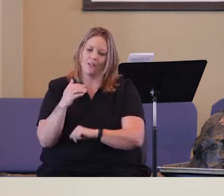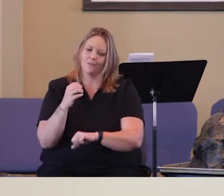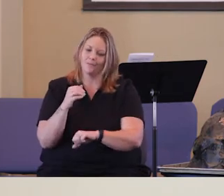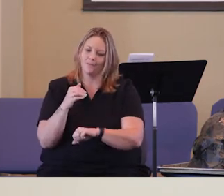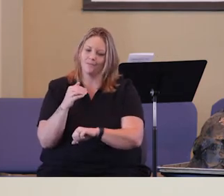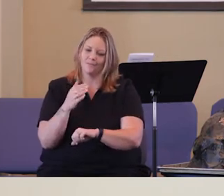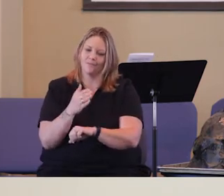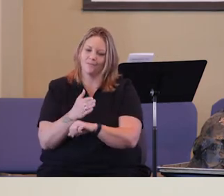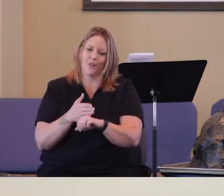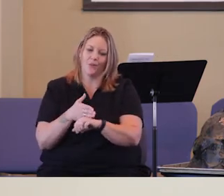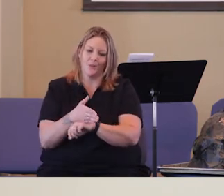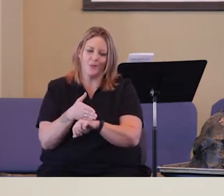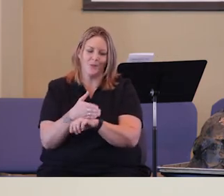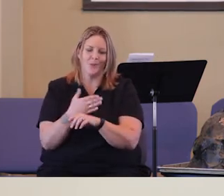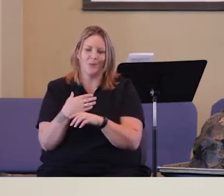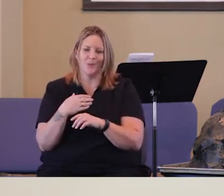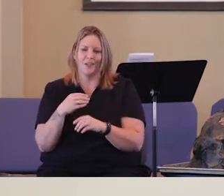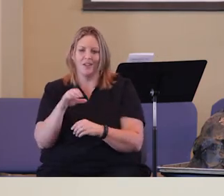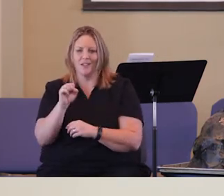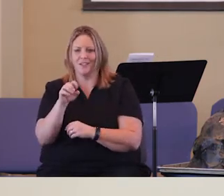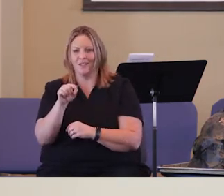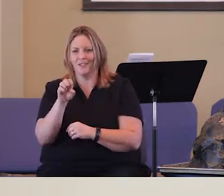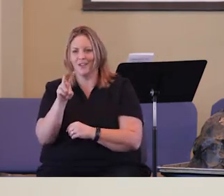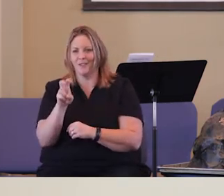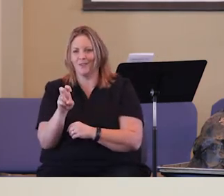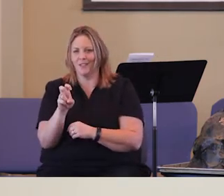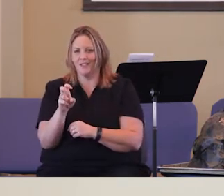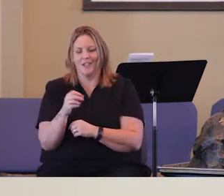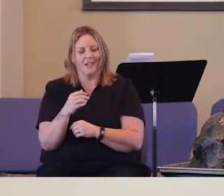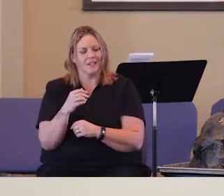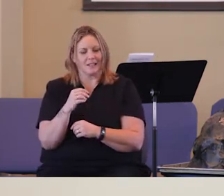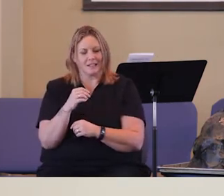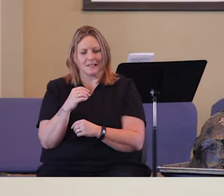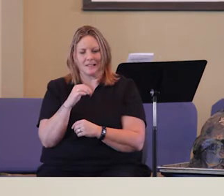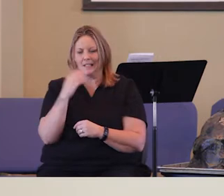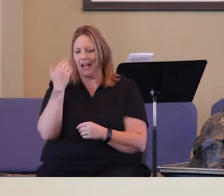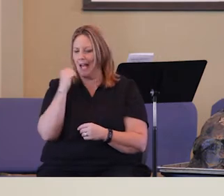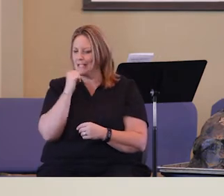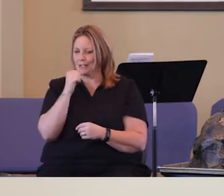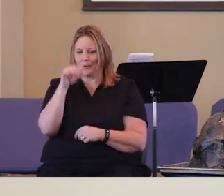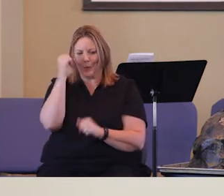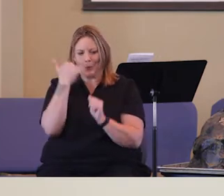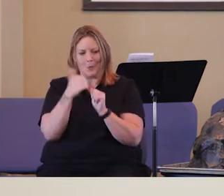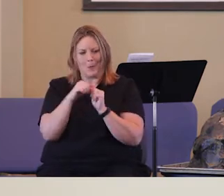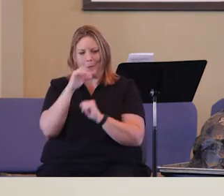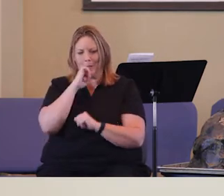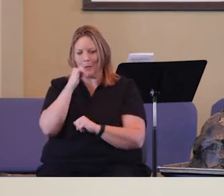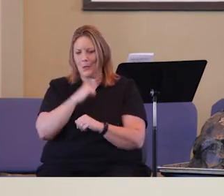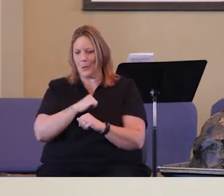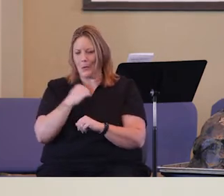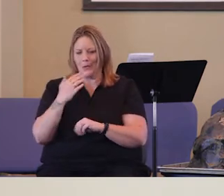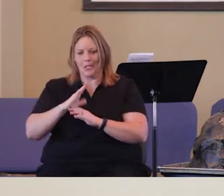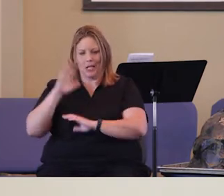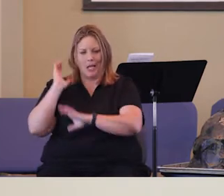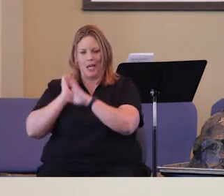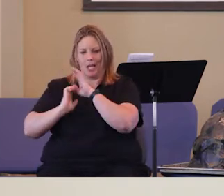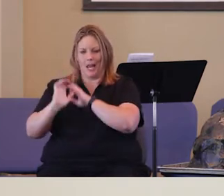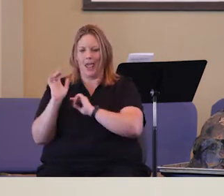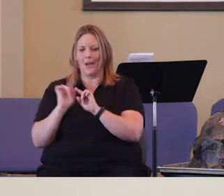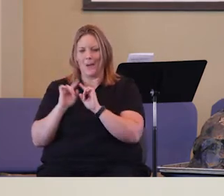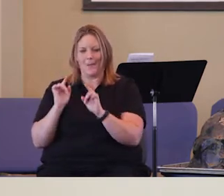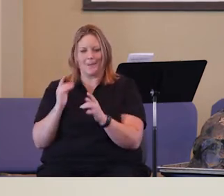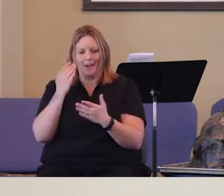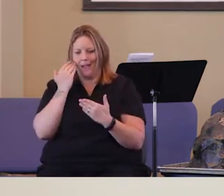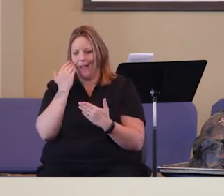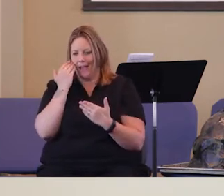pellet stove. And I'm like, man, I don't know what the good old days were, but these guys lived worse than this. So